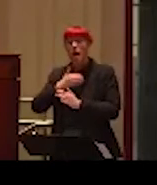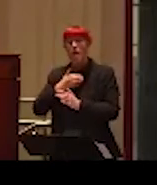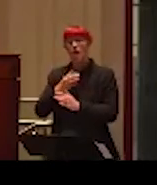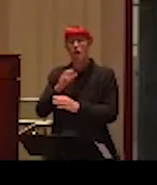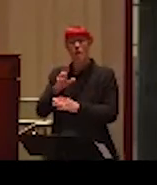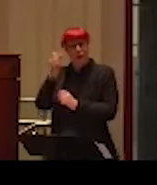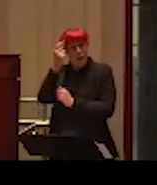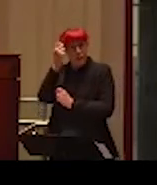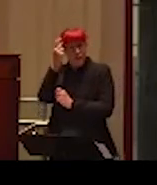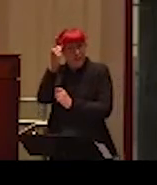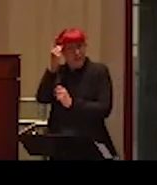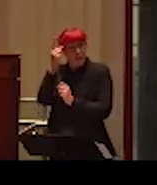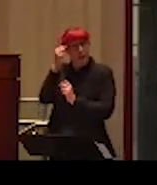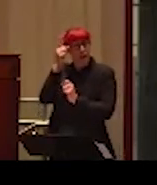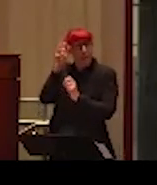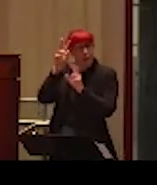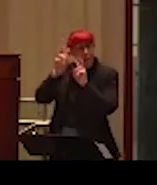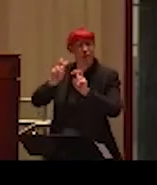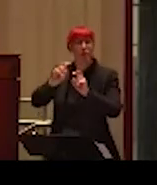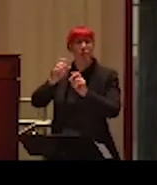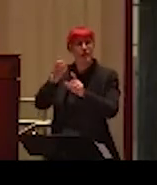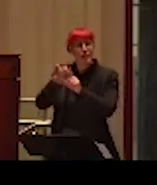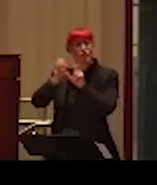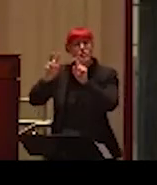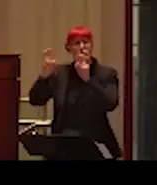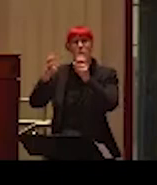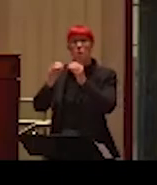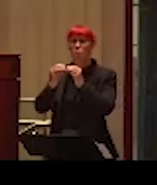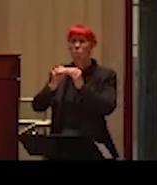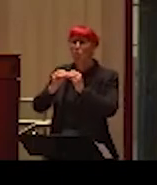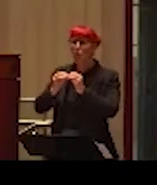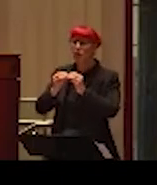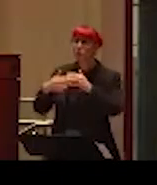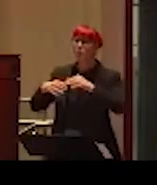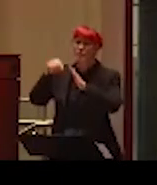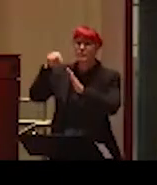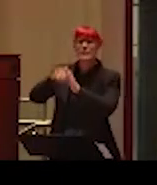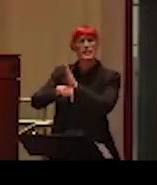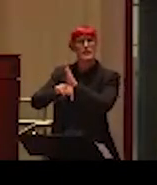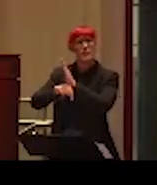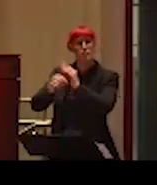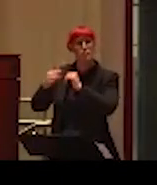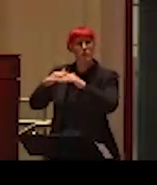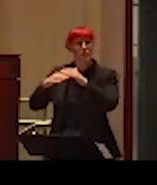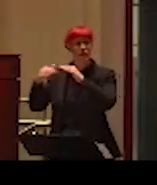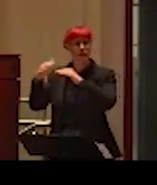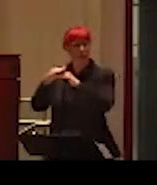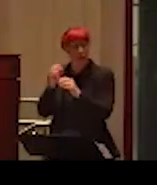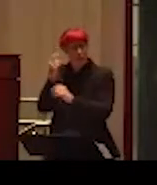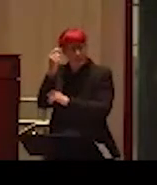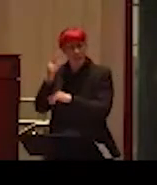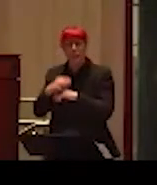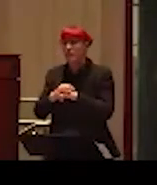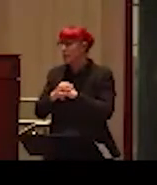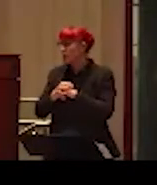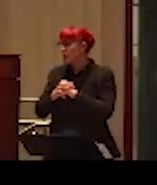understanding of a subject. And that promotes actually very much open-minded attitude of inquiry. So in other words, there are very many